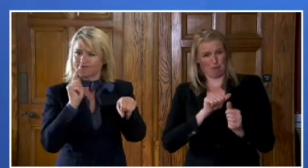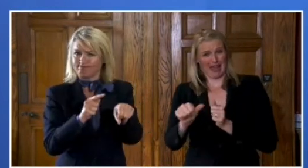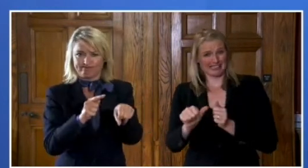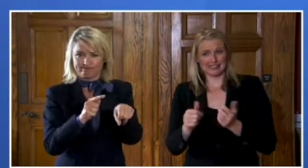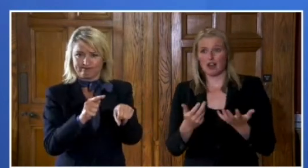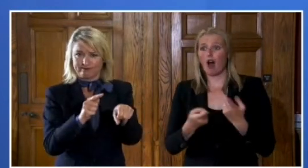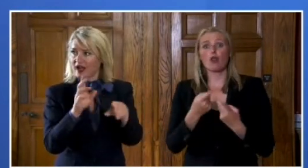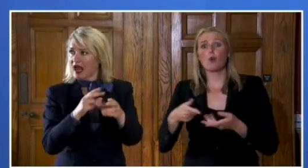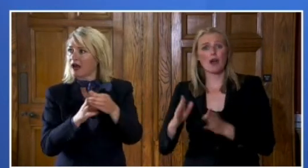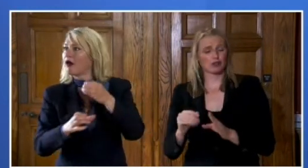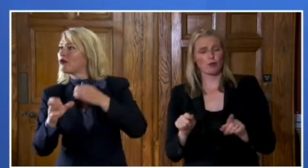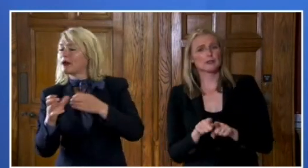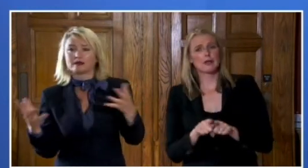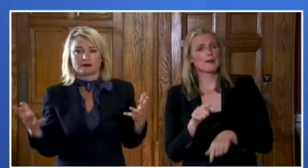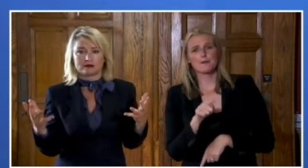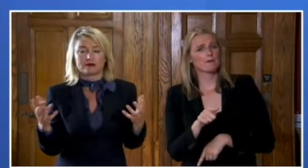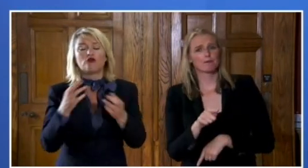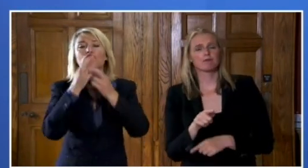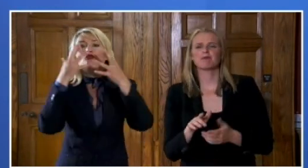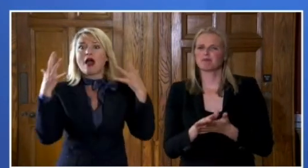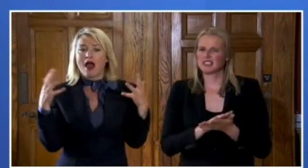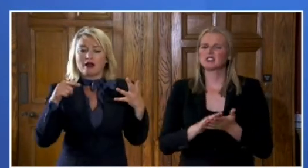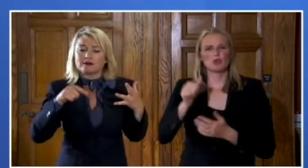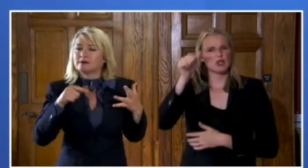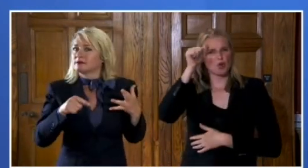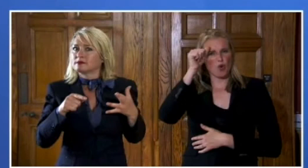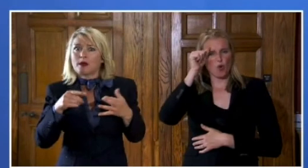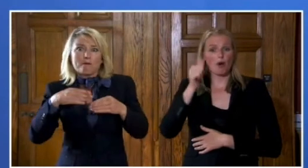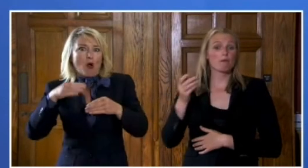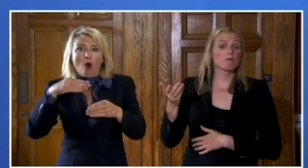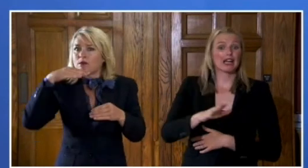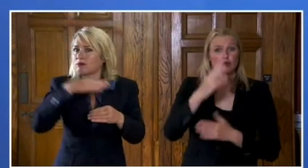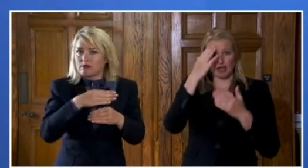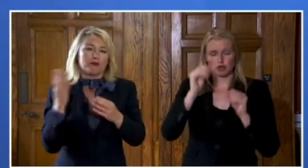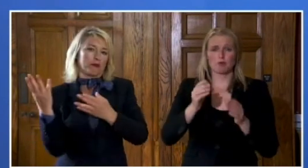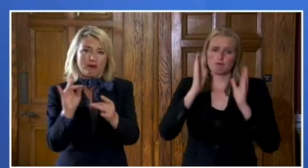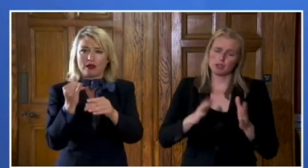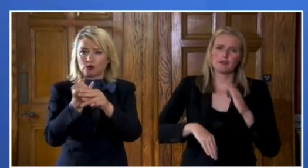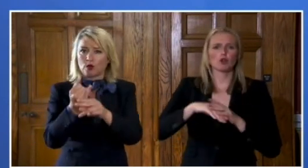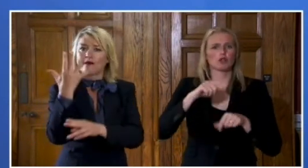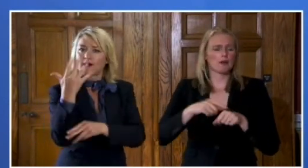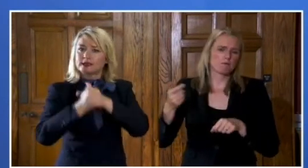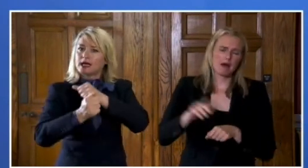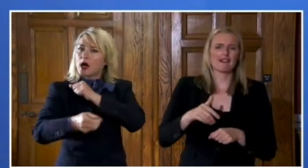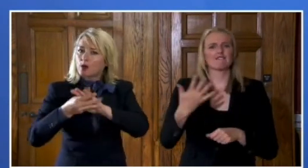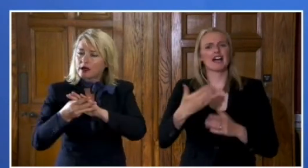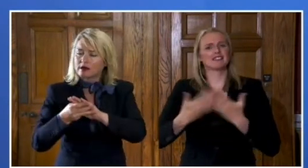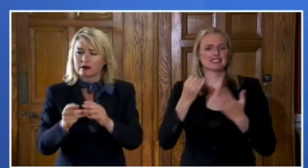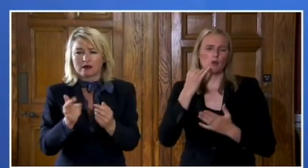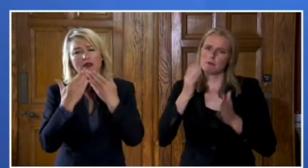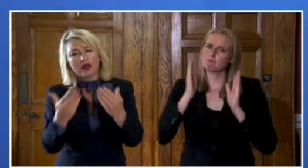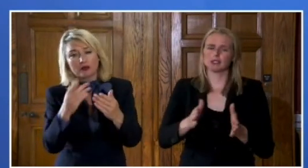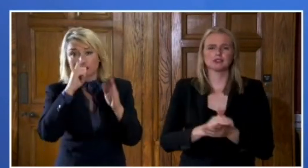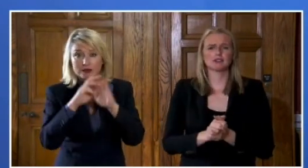recent events highlight the need for a full-time return to education five days a week. I want to thank our teachers and school leaders for all